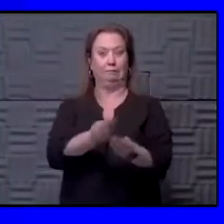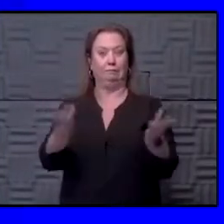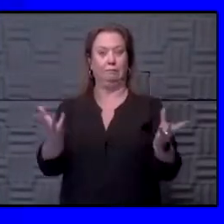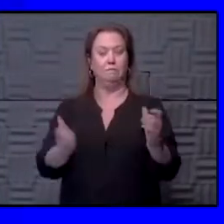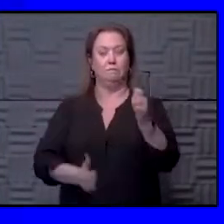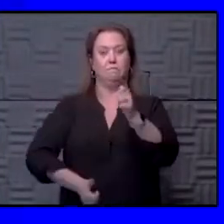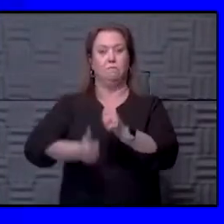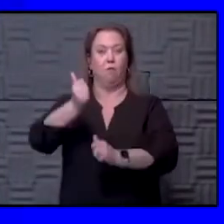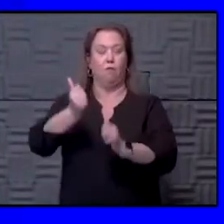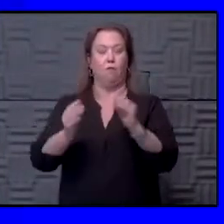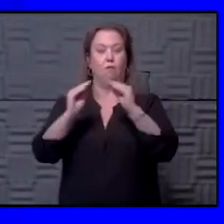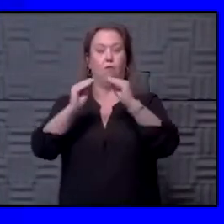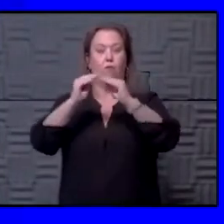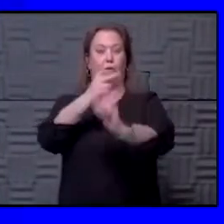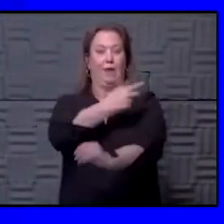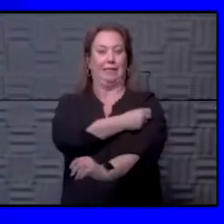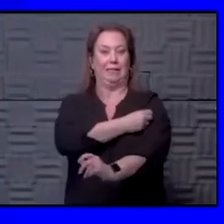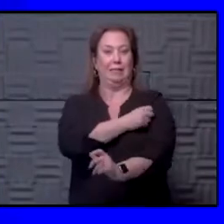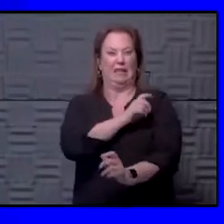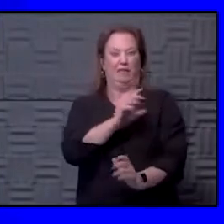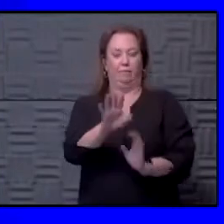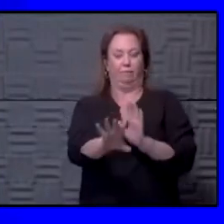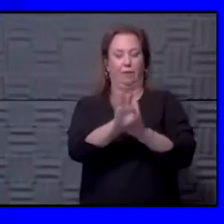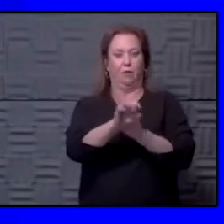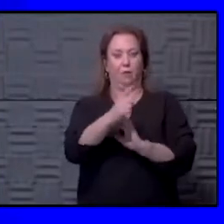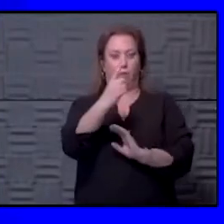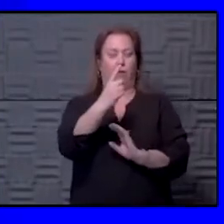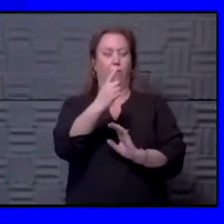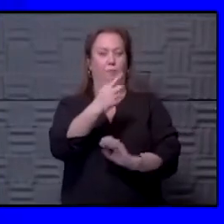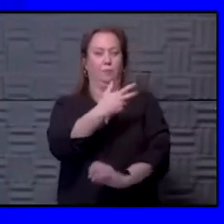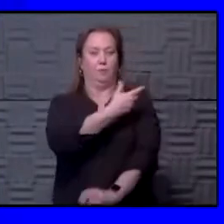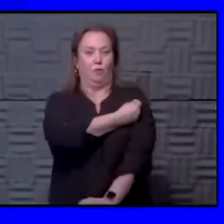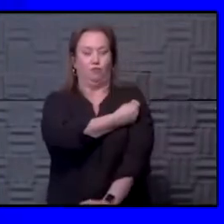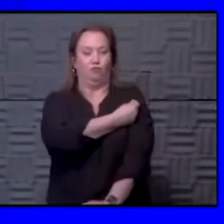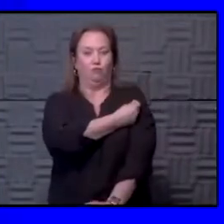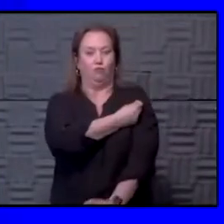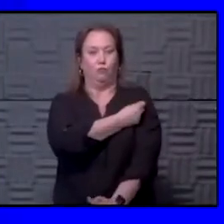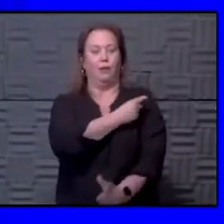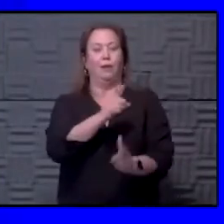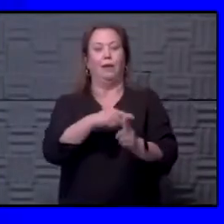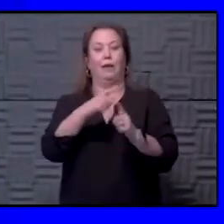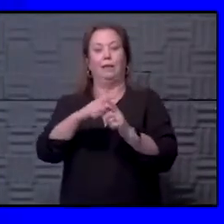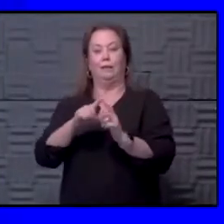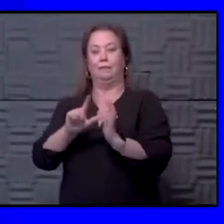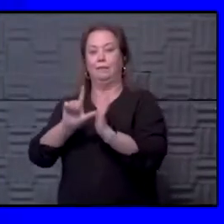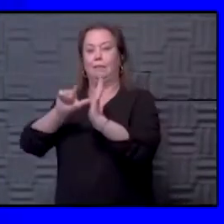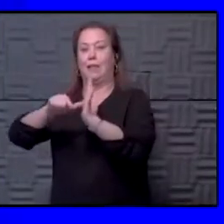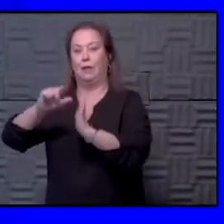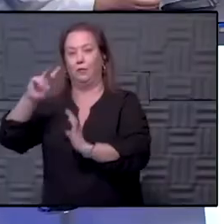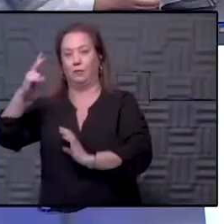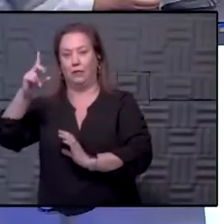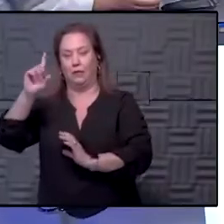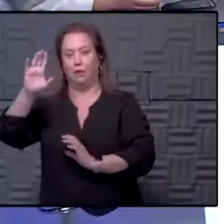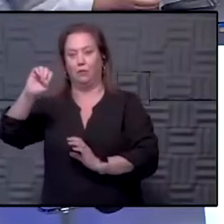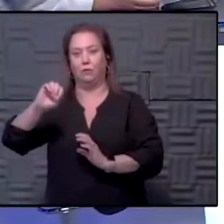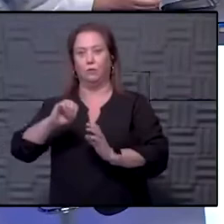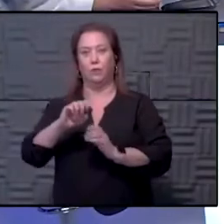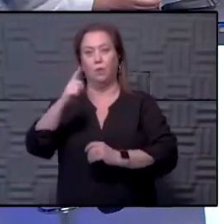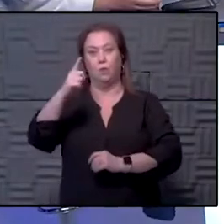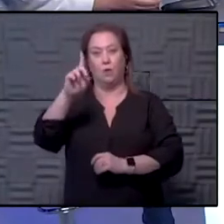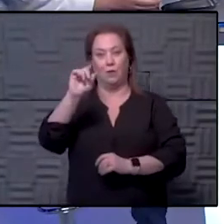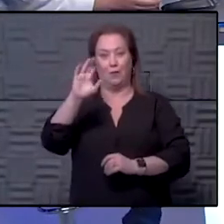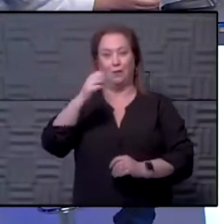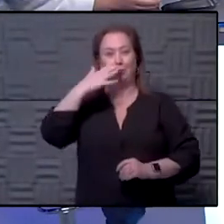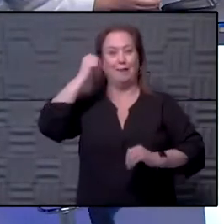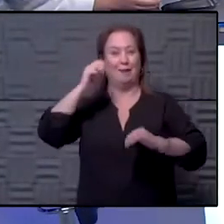into arms as possible. They've kind of just elected to go with as many first doses as possible and then come back and get your second dose later. Yeah, one dose is better than no